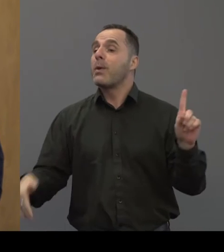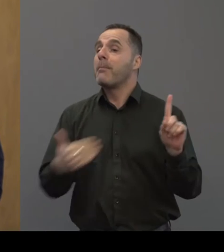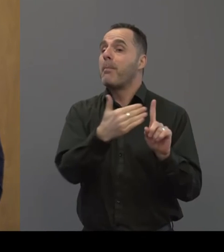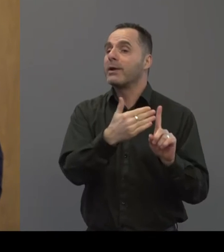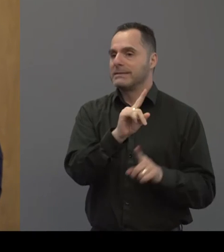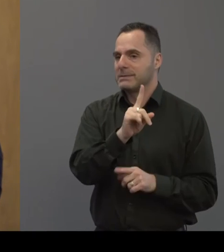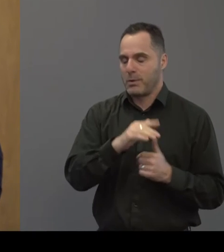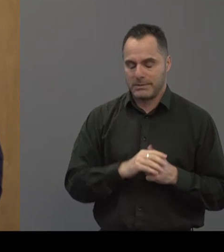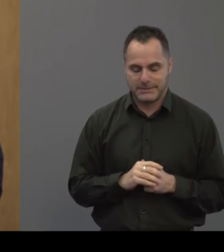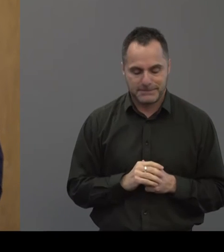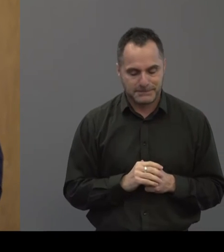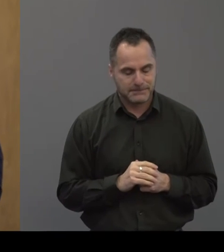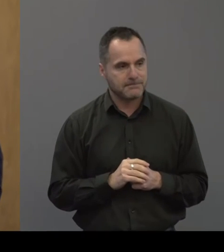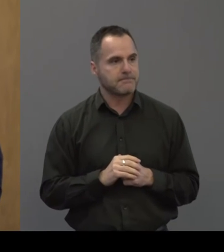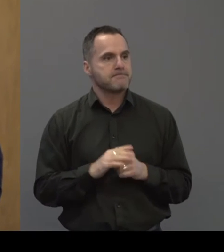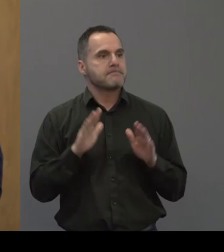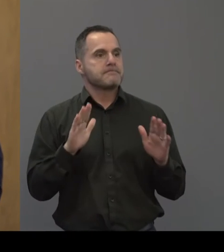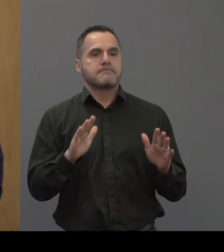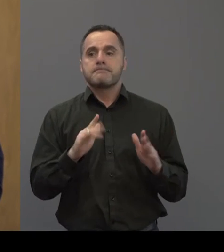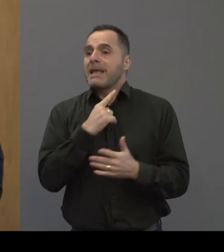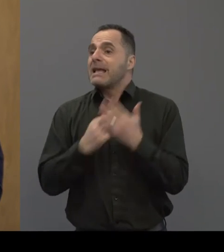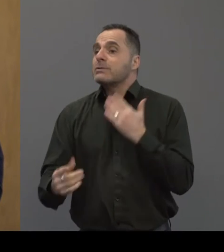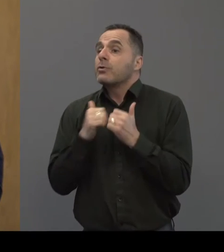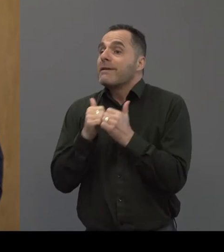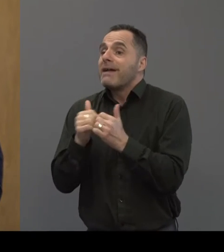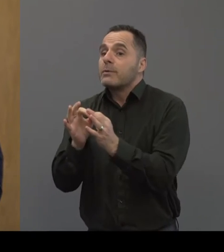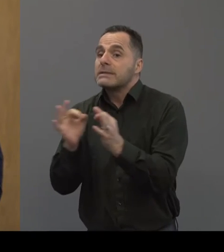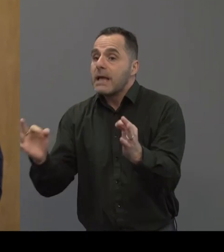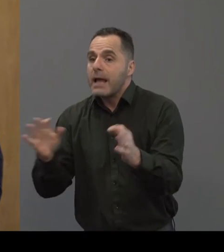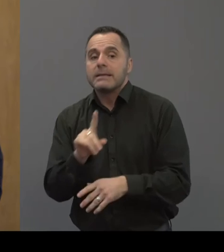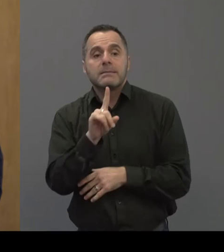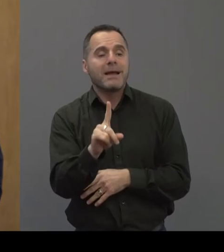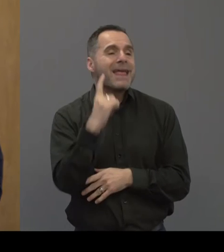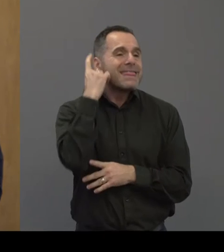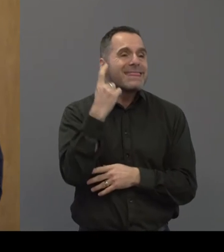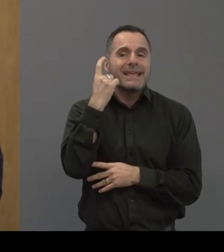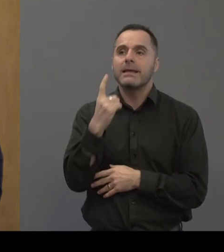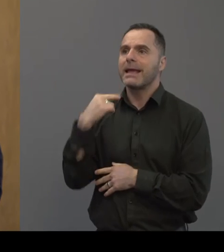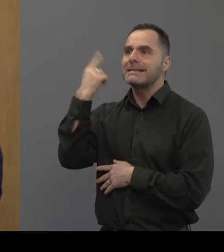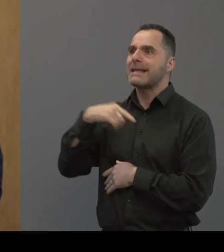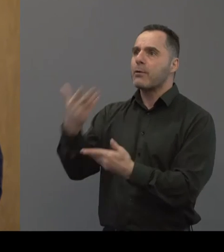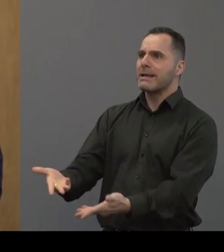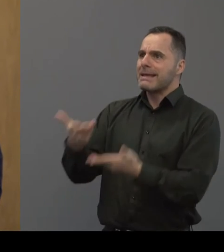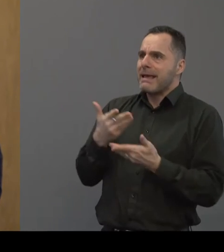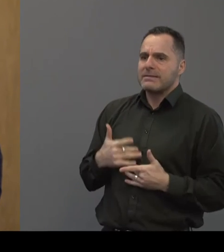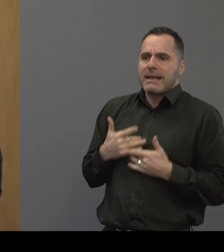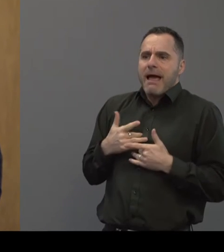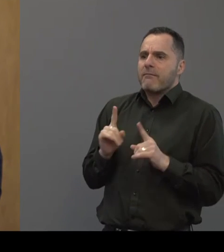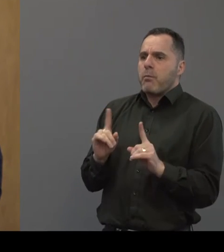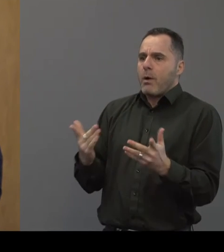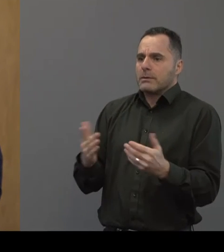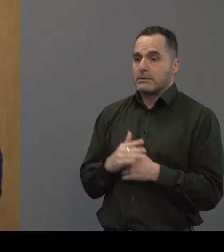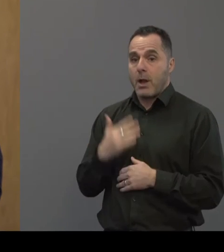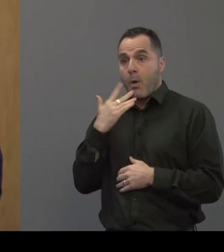that is we, it's not only valuing silence, but thinking about what sound brings to our lives. And if you